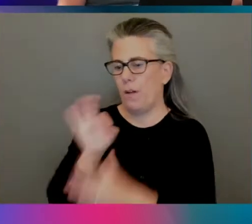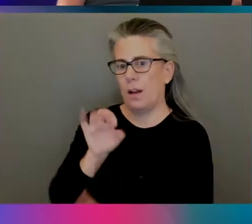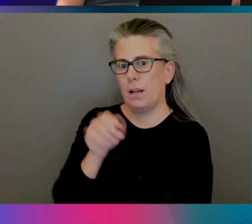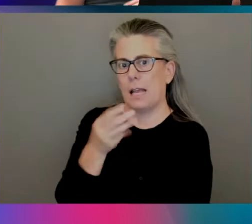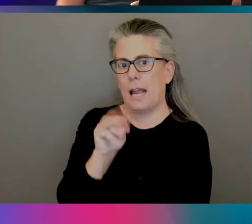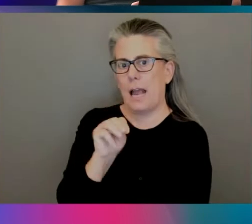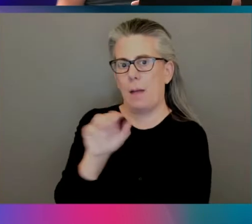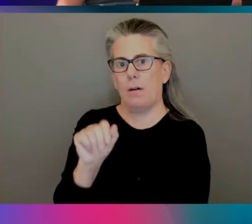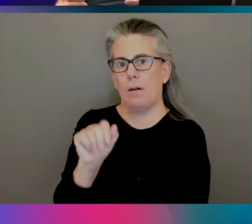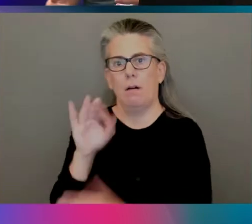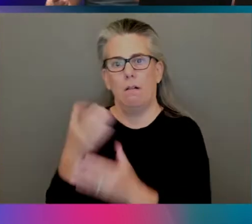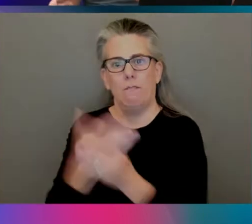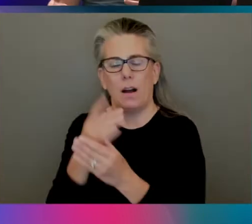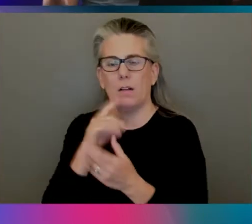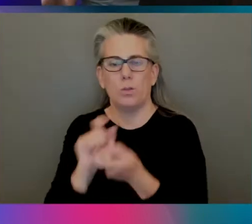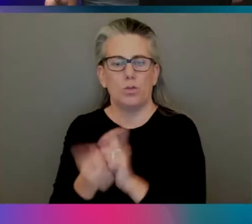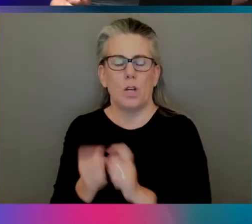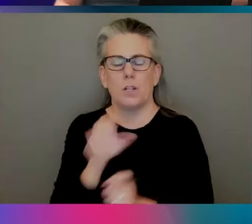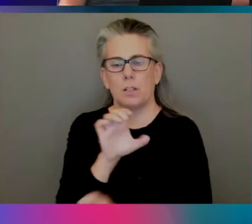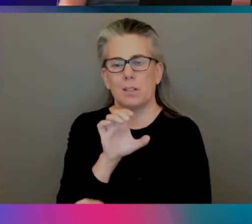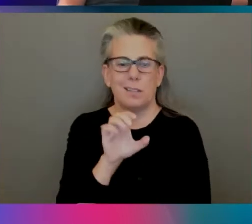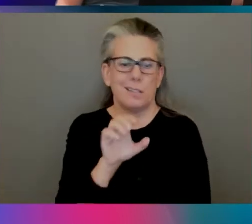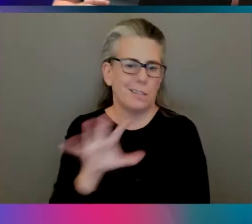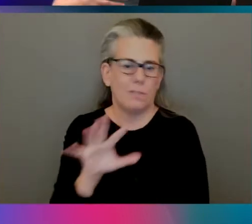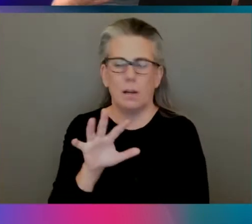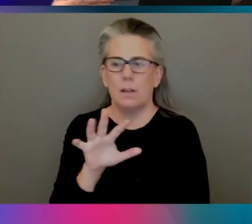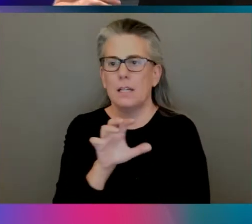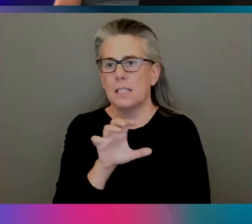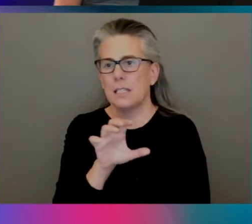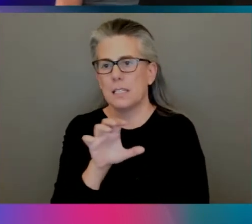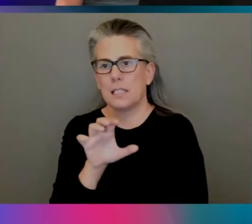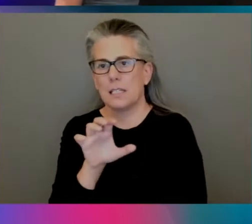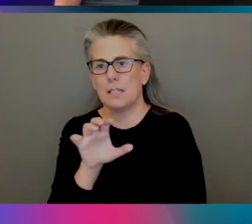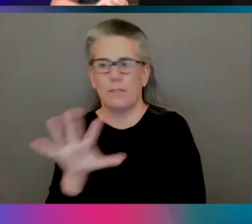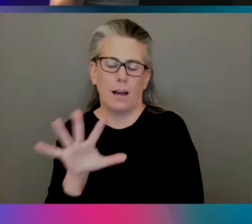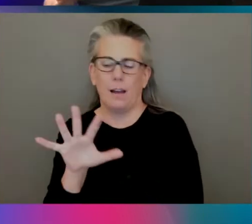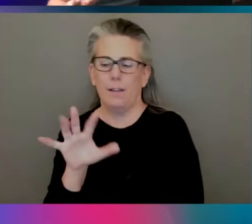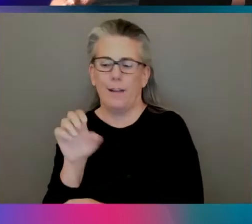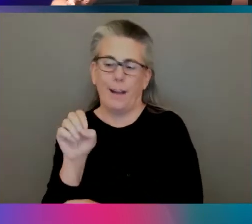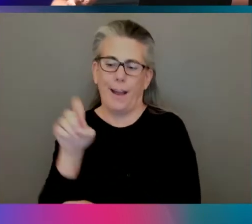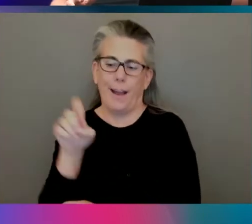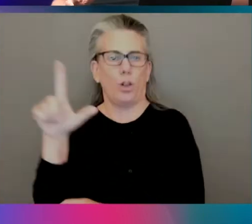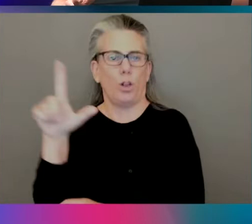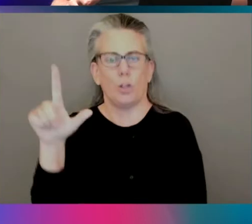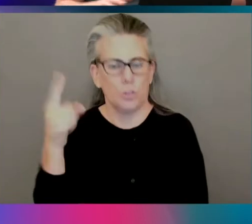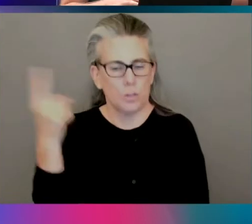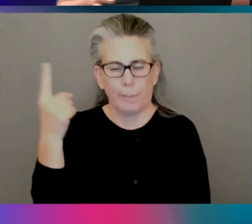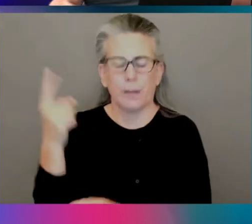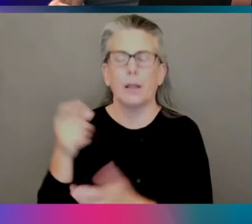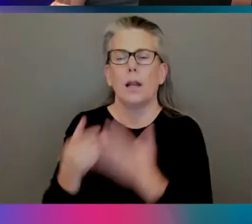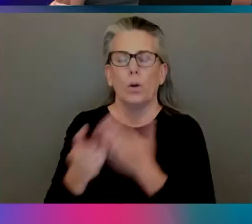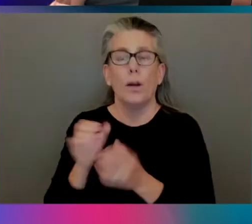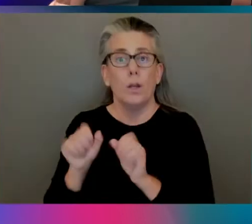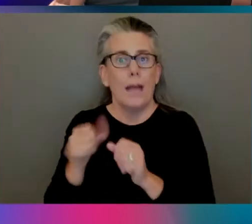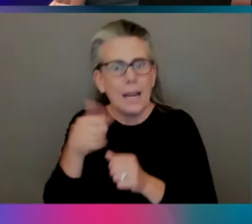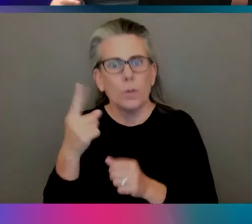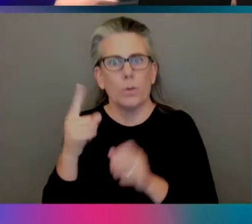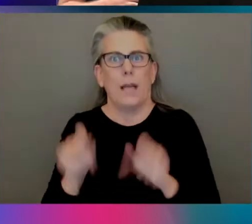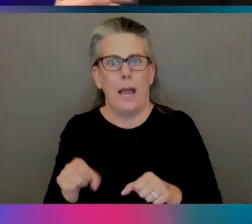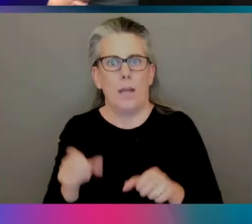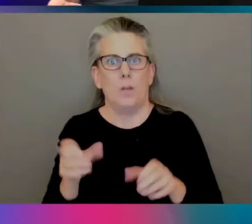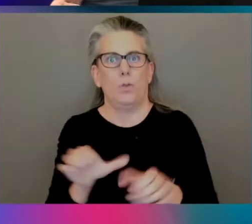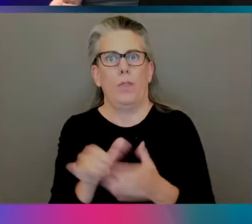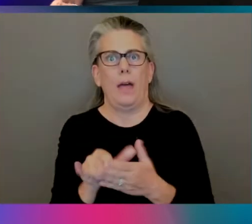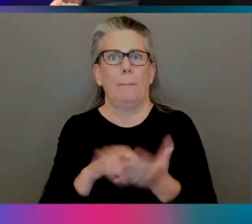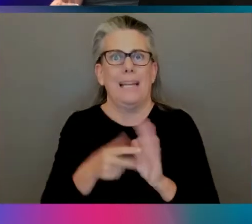X large to a C5N, I don't know, 60 X large, I don't know, whatever it is. But anyone can do that in the organization, it provides a ton of visibility. So